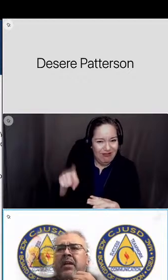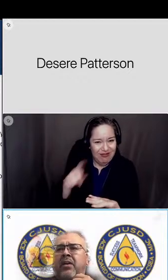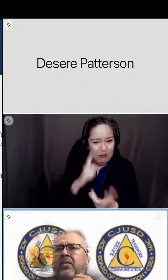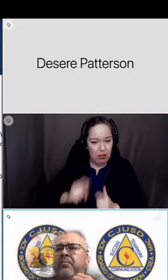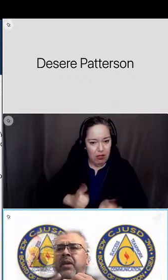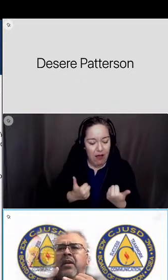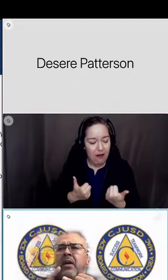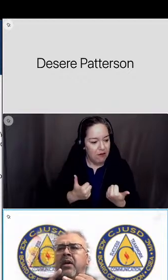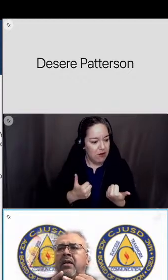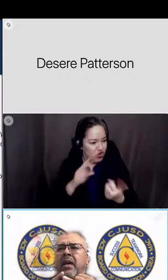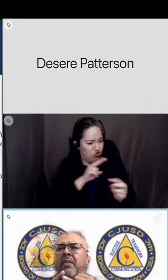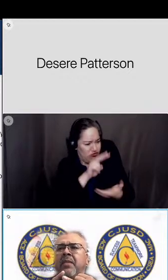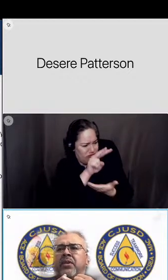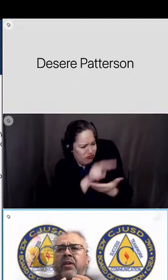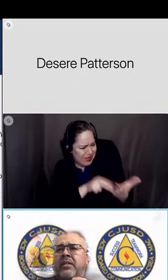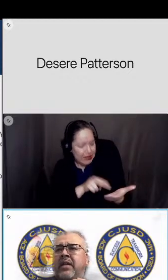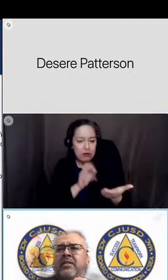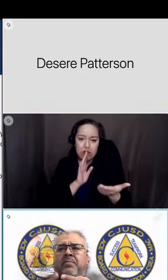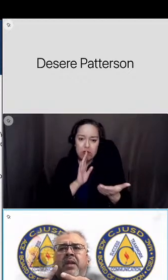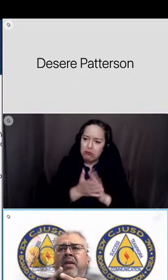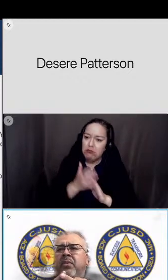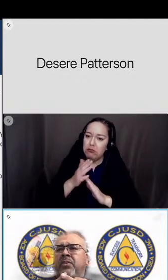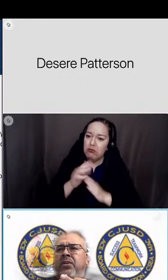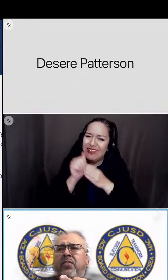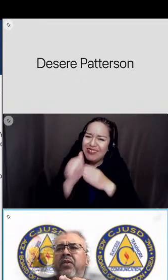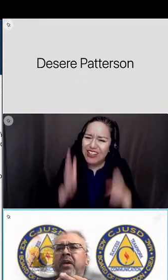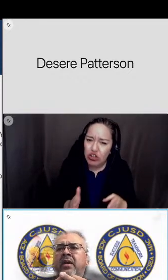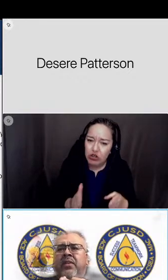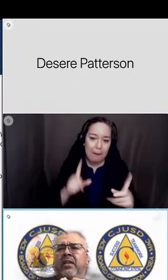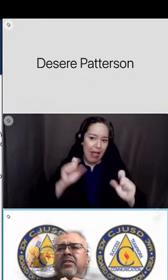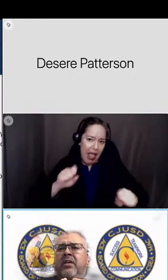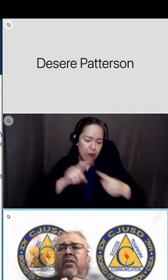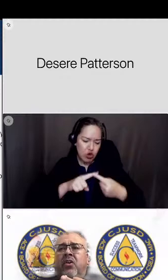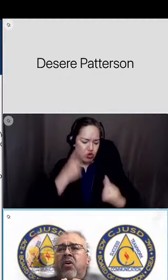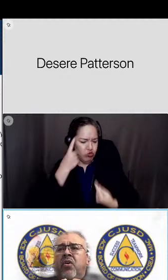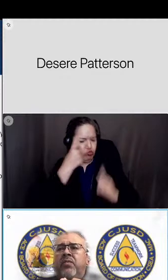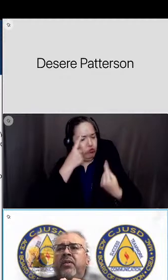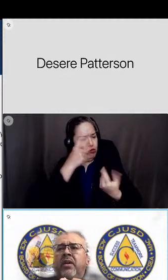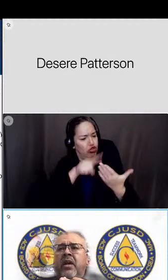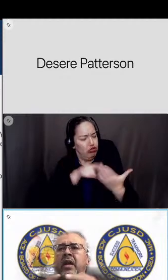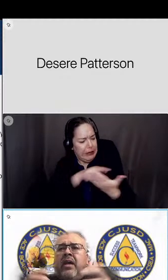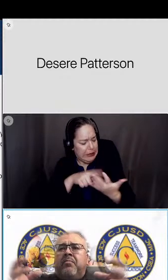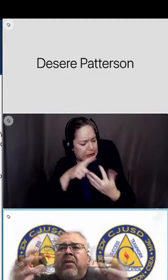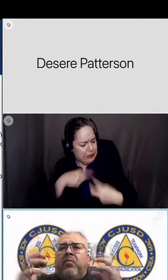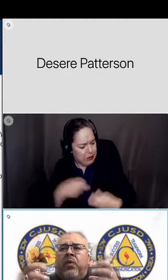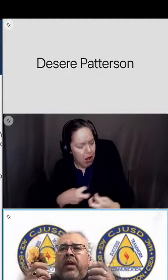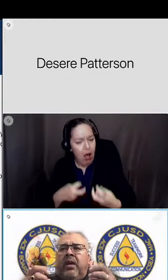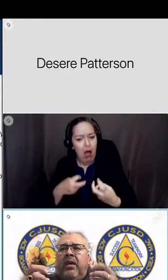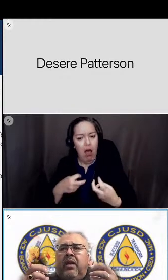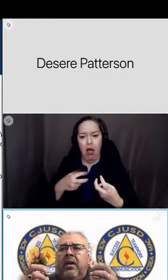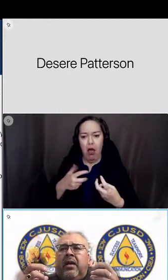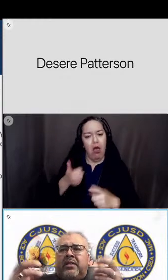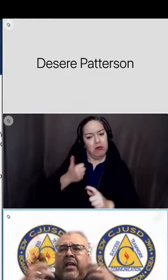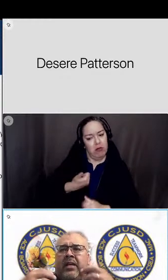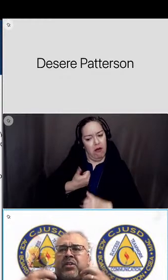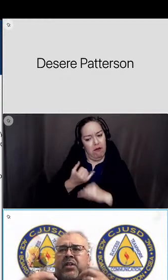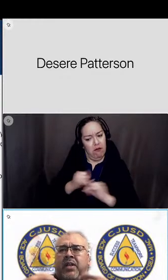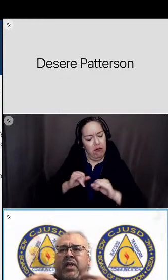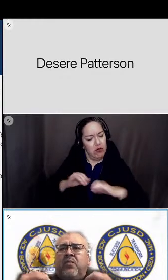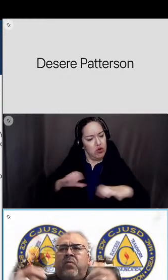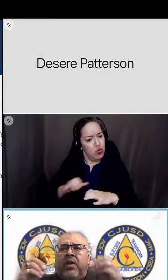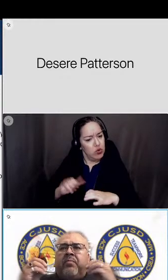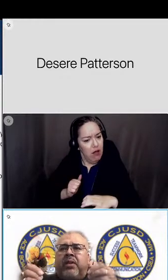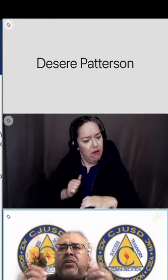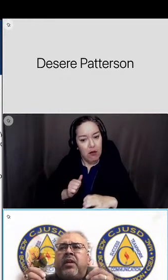being a leader being uh able to criticize being able to do things on their own but we as the